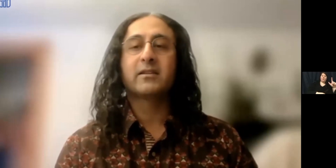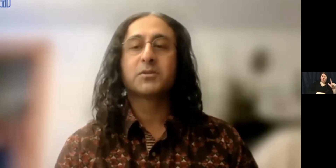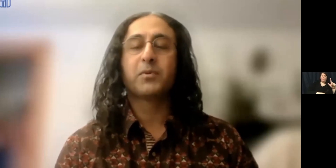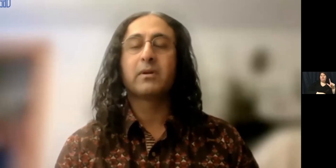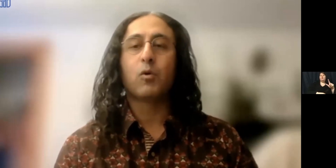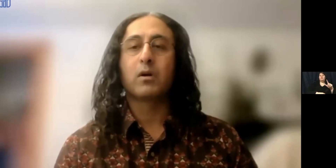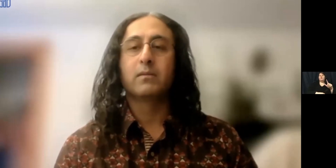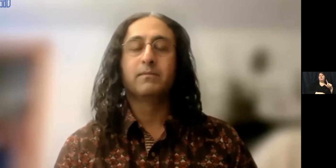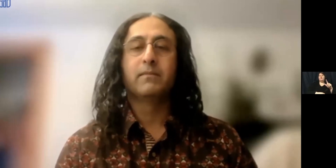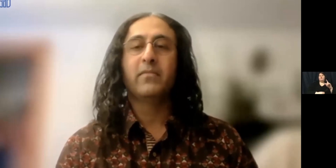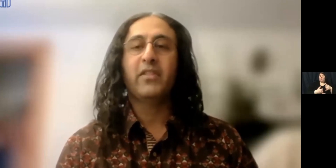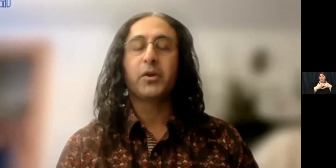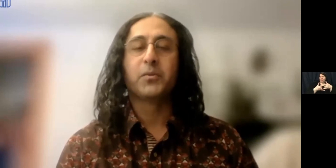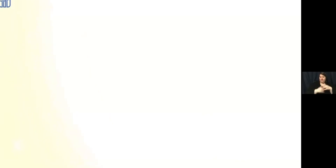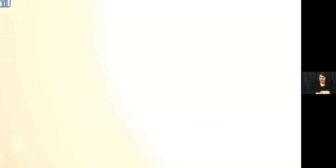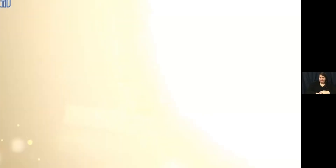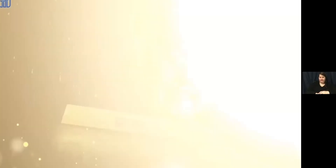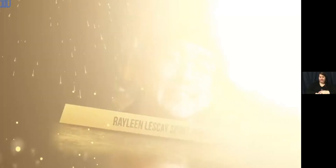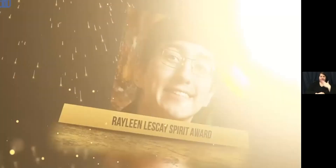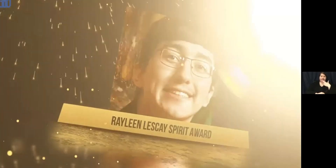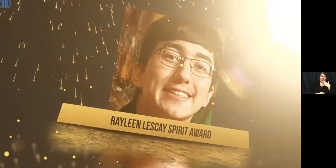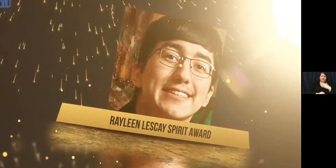Leskis Spirit Award. Thank you.